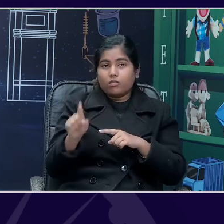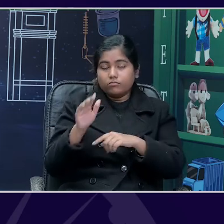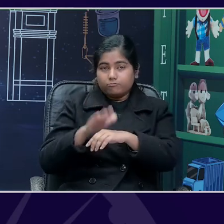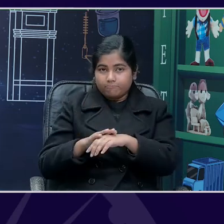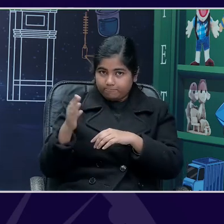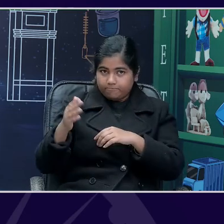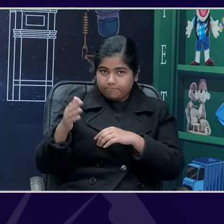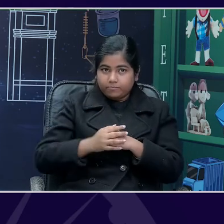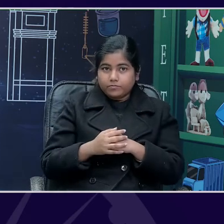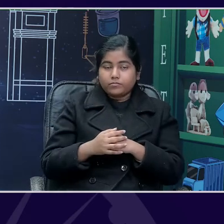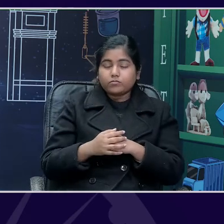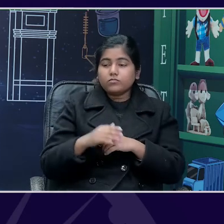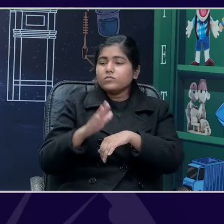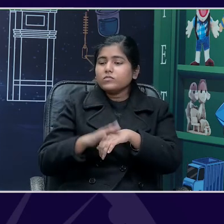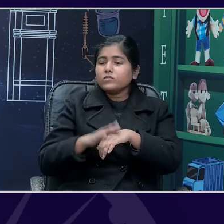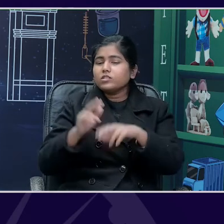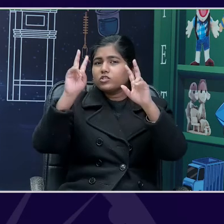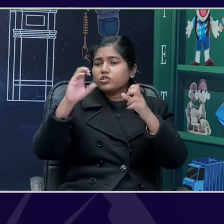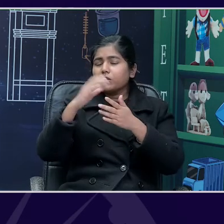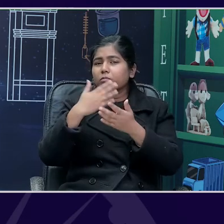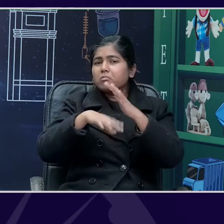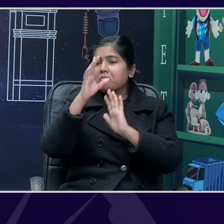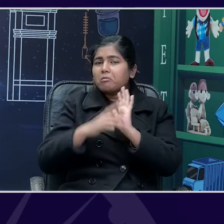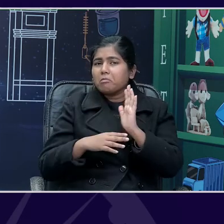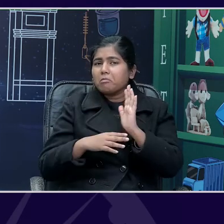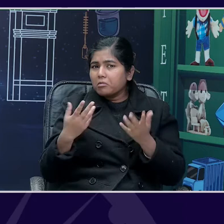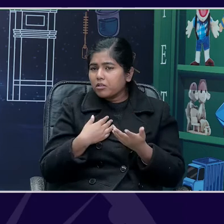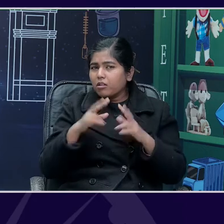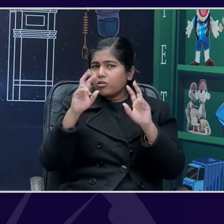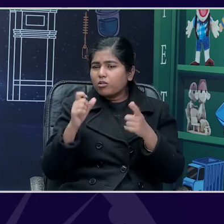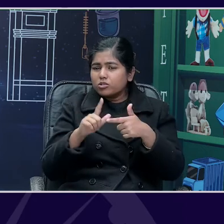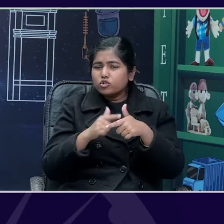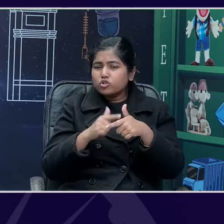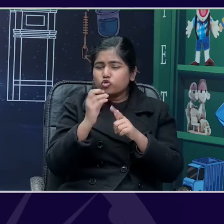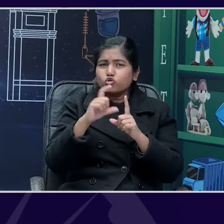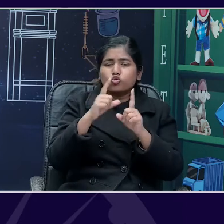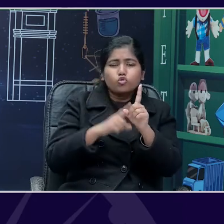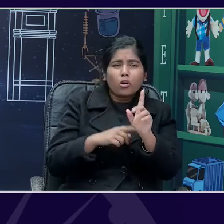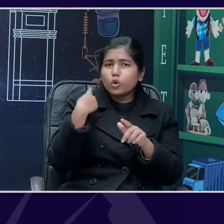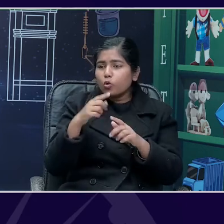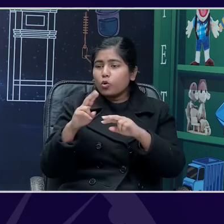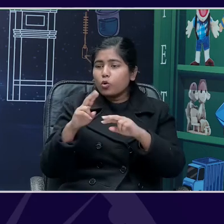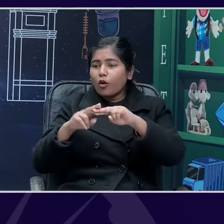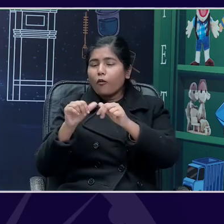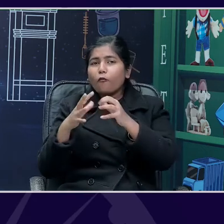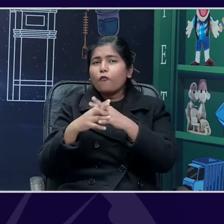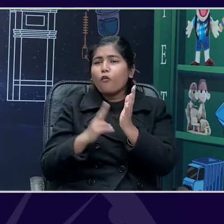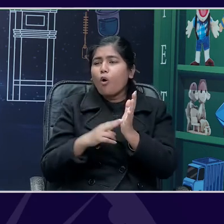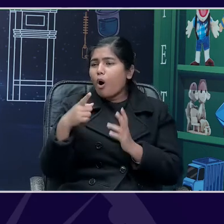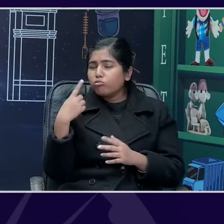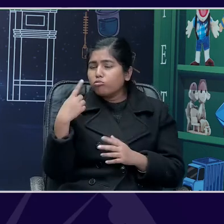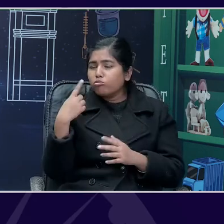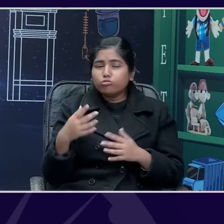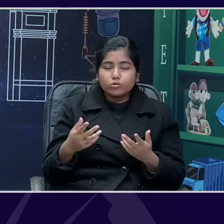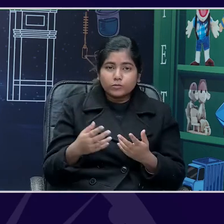Ma'am, what is this chapter all about and who is Jody and who is phone ma'am? All right. So,